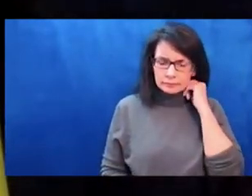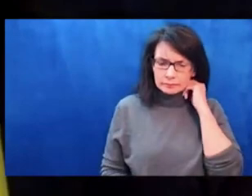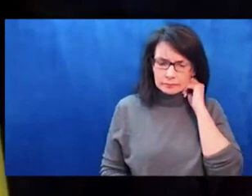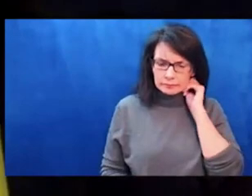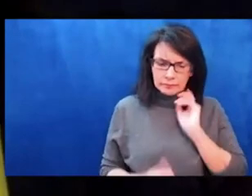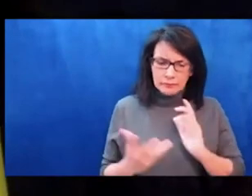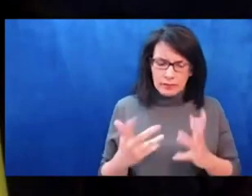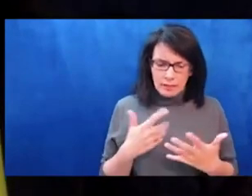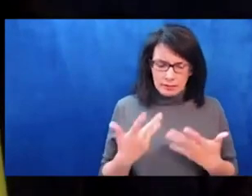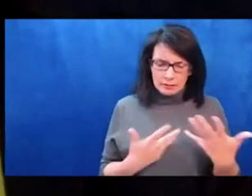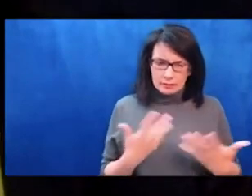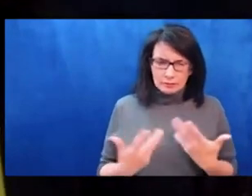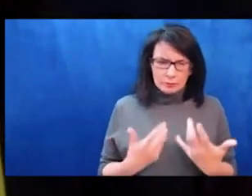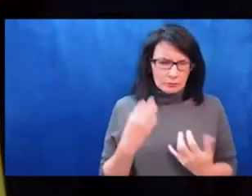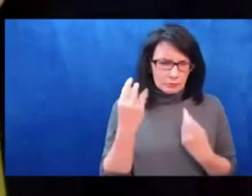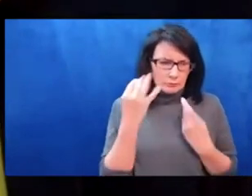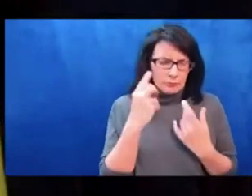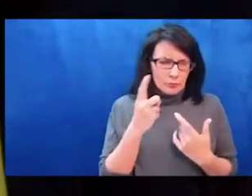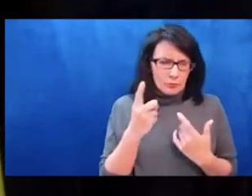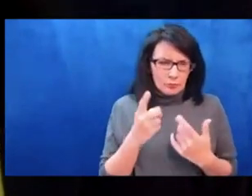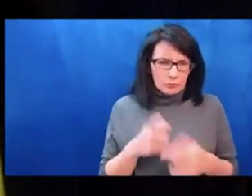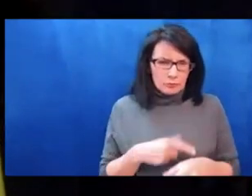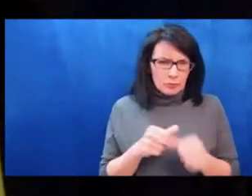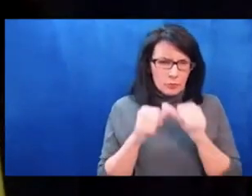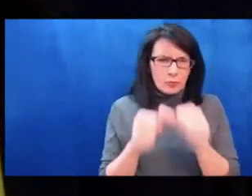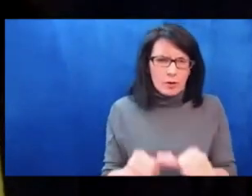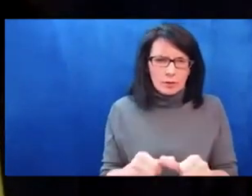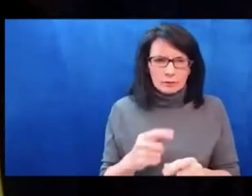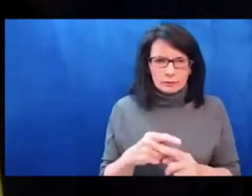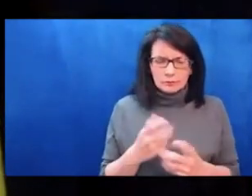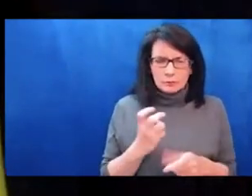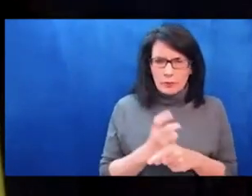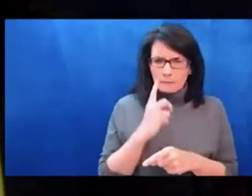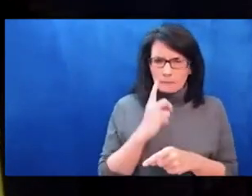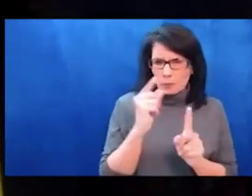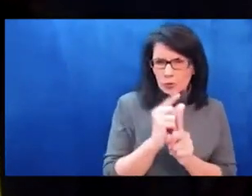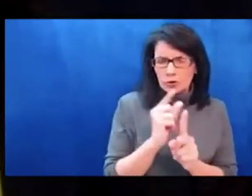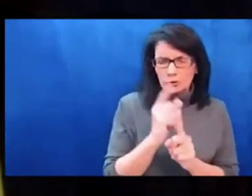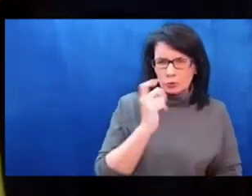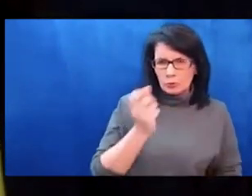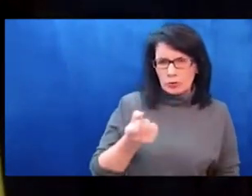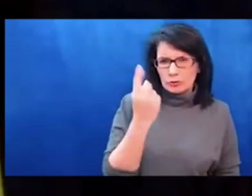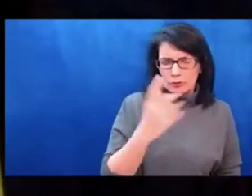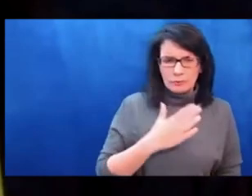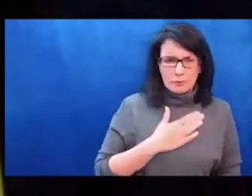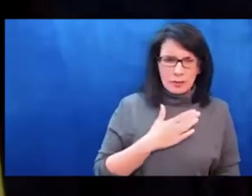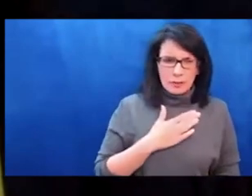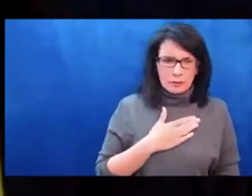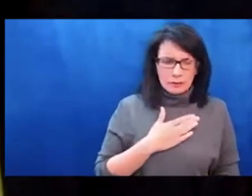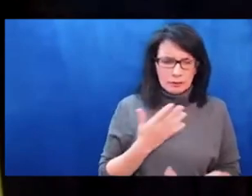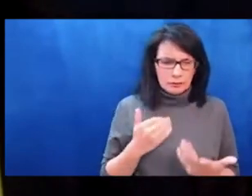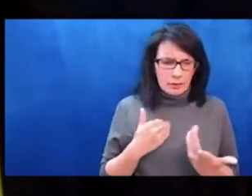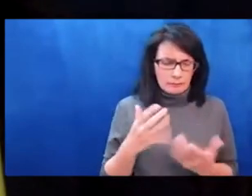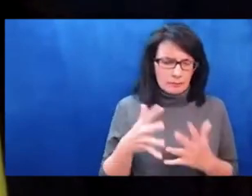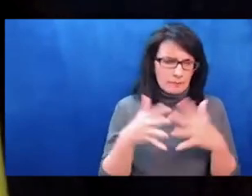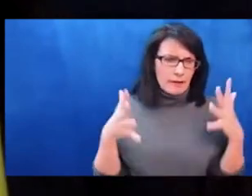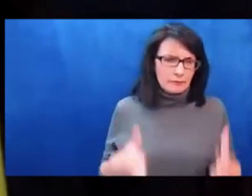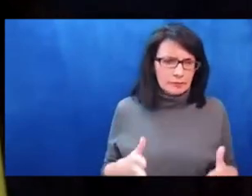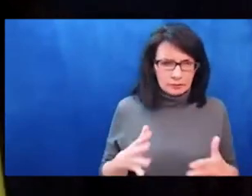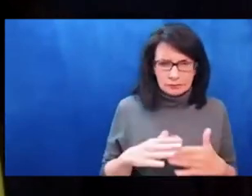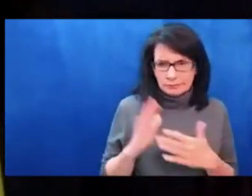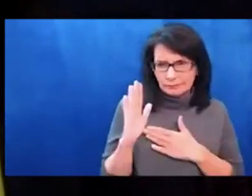some connections that haven't always been made or sort of missteps and failures along the way. And I think